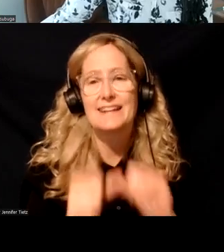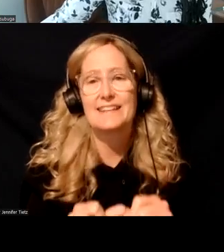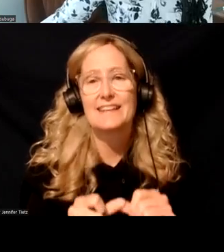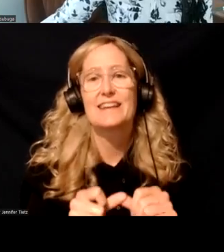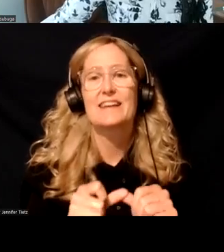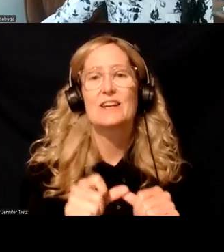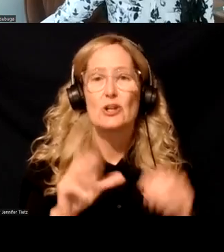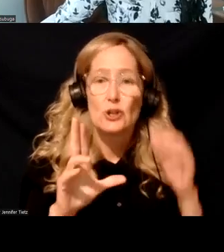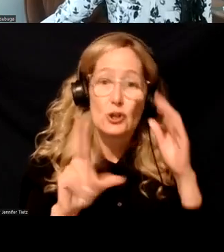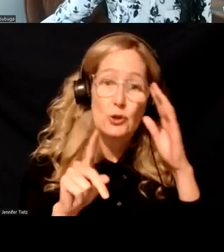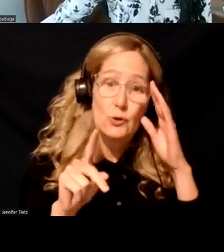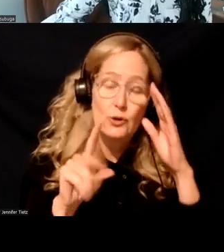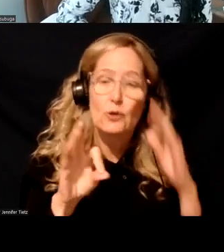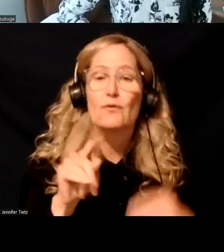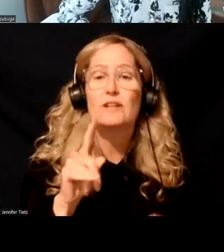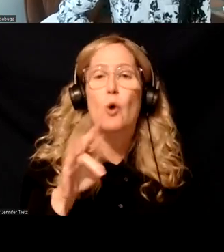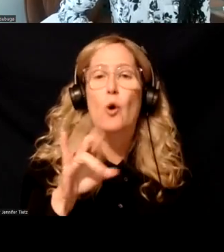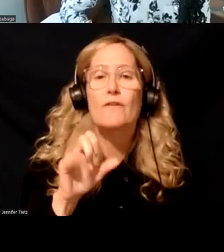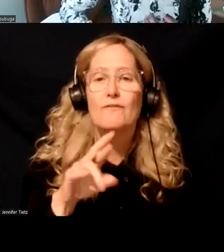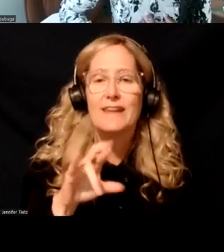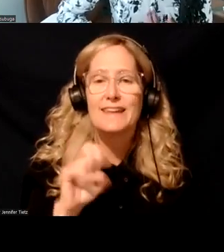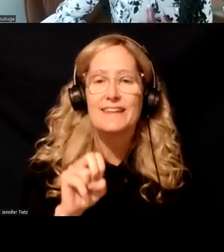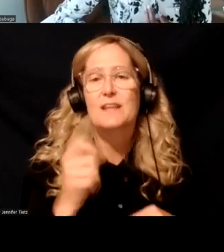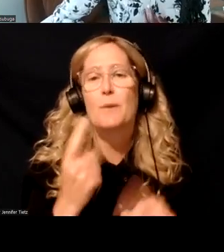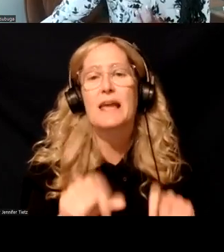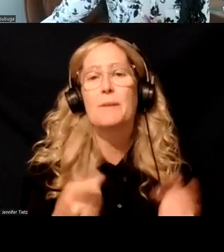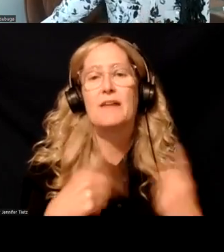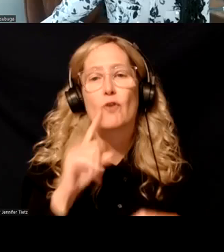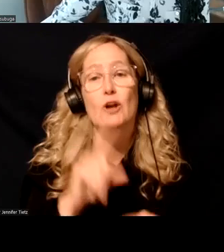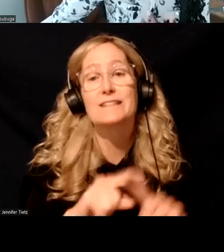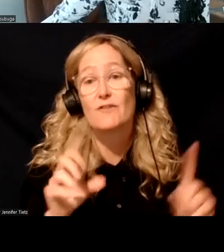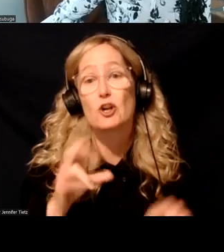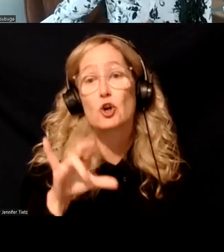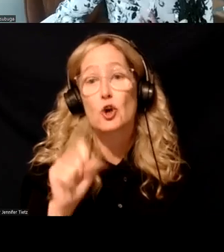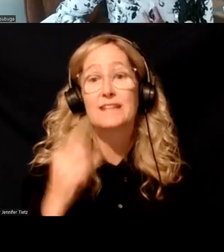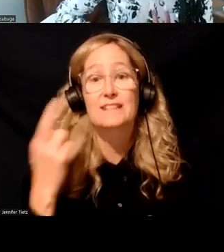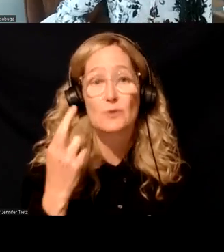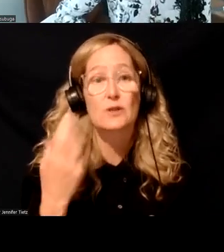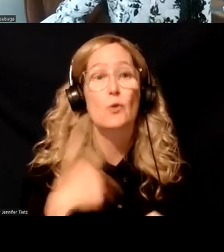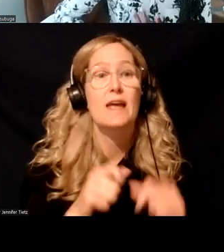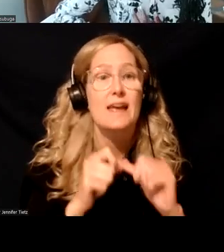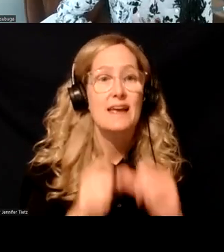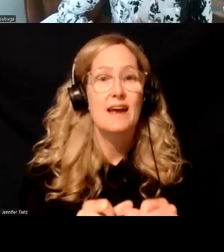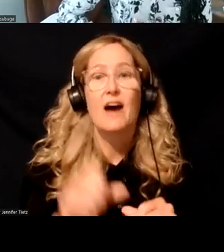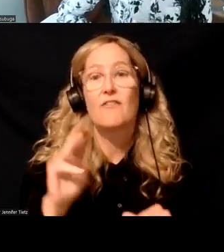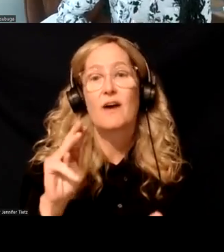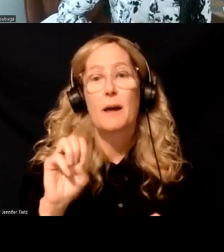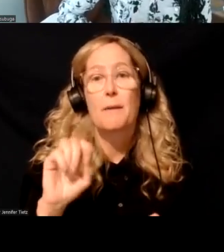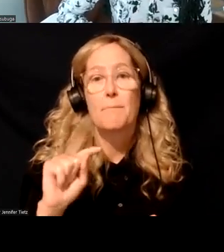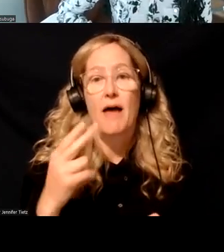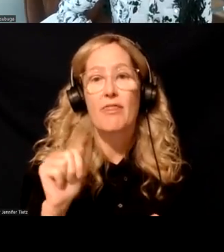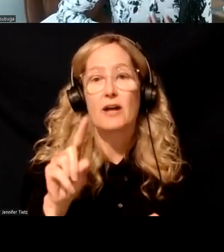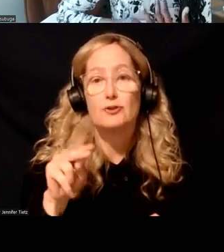buprenorphine if someone came in for a different crisis reason. And we started with, um, continuations of methadone if